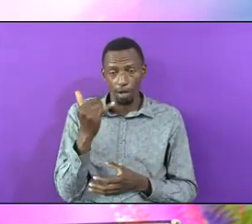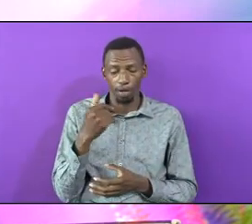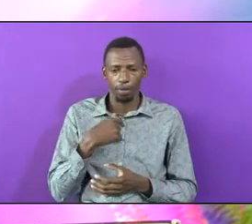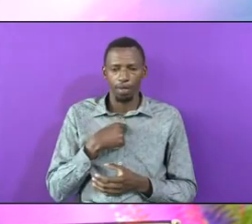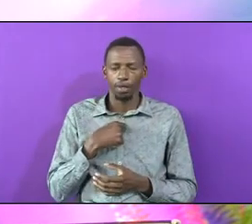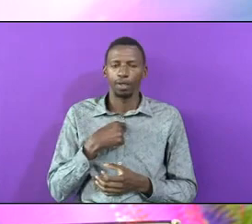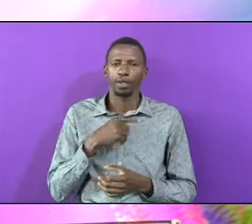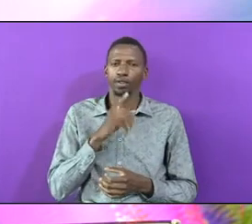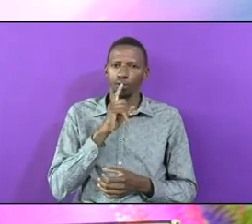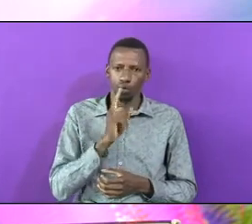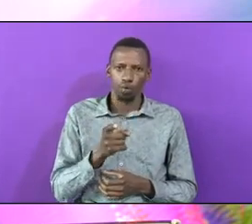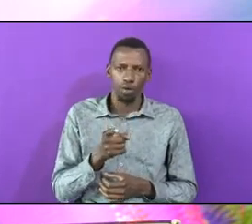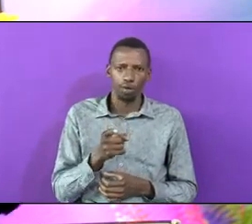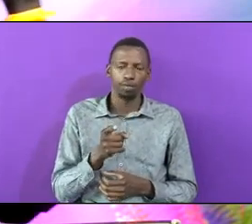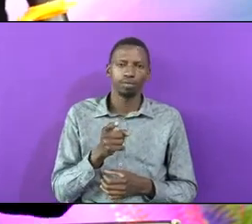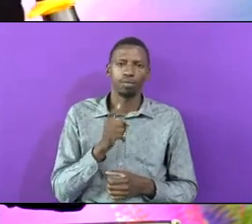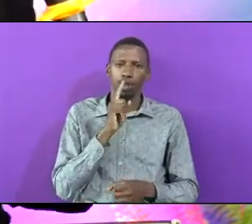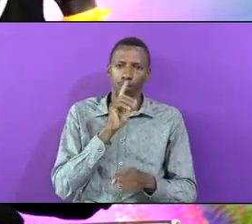Salvation